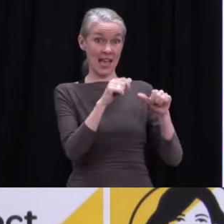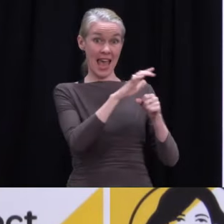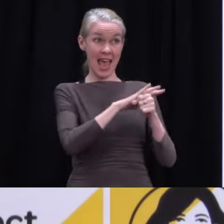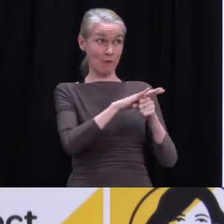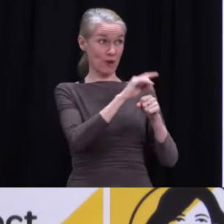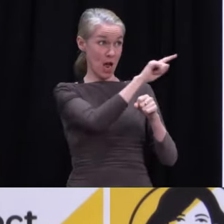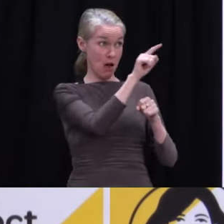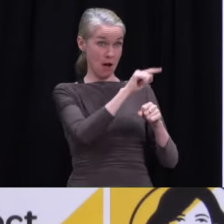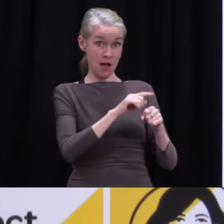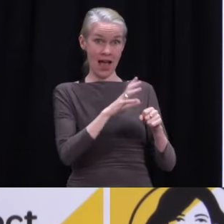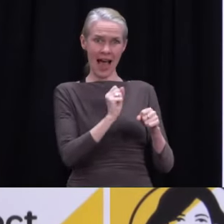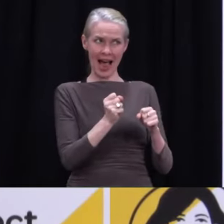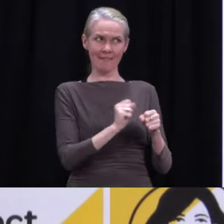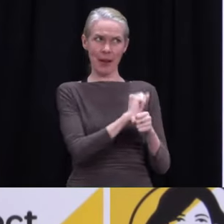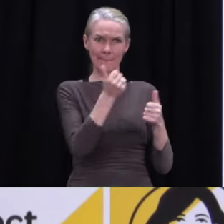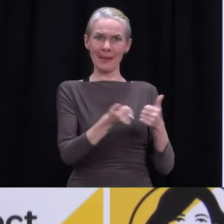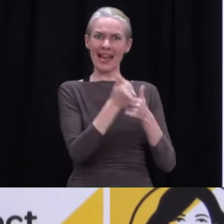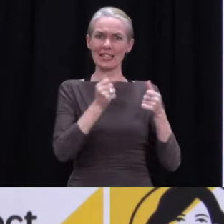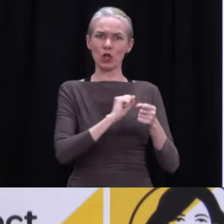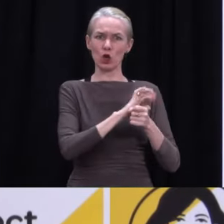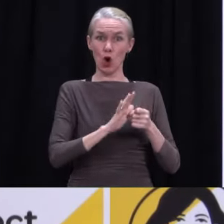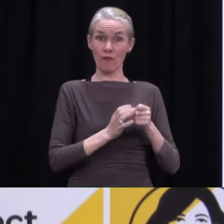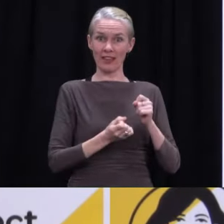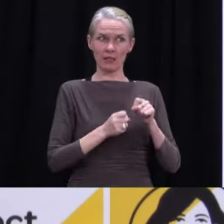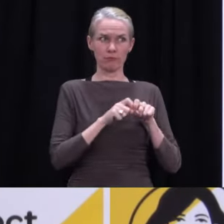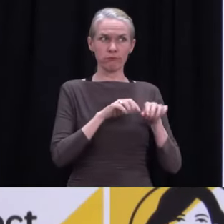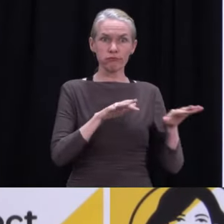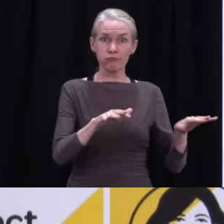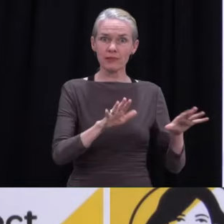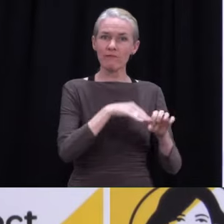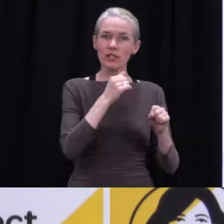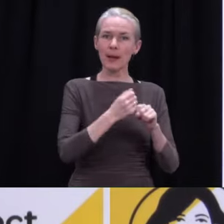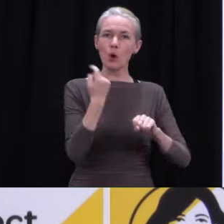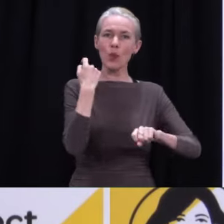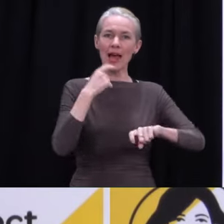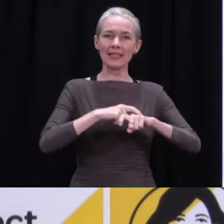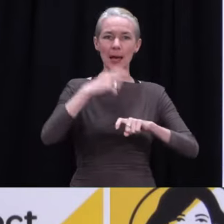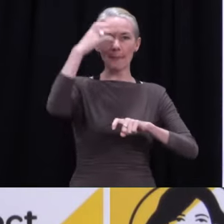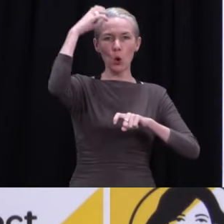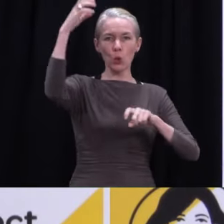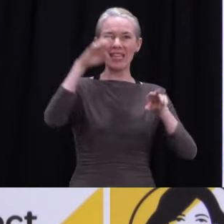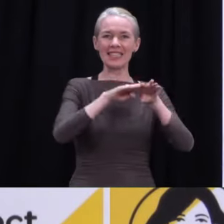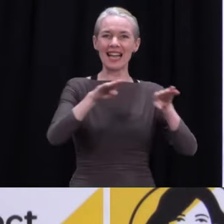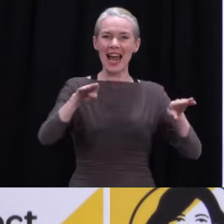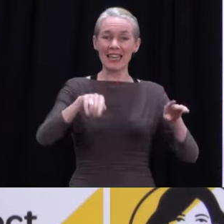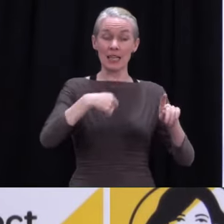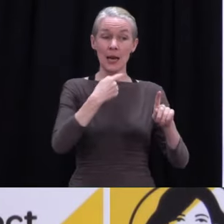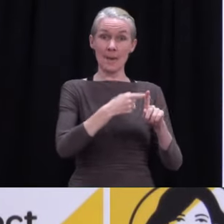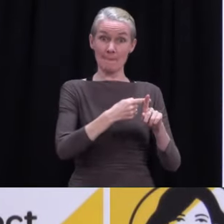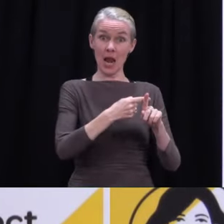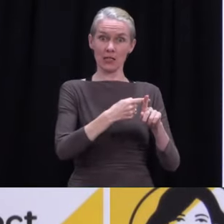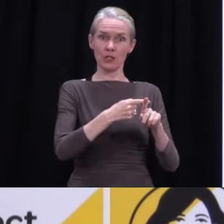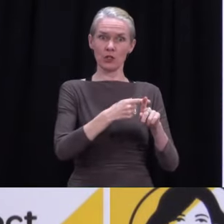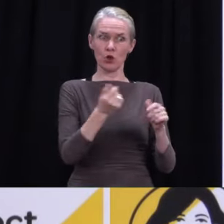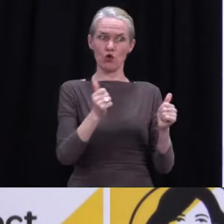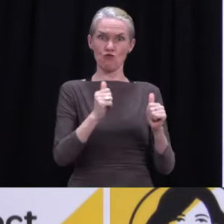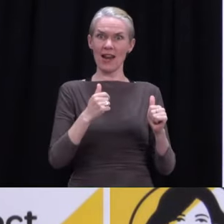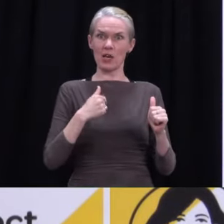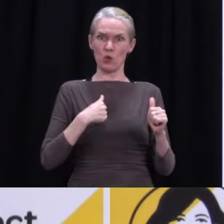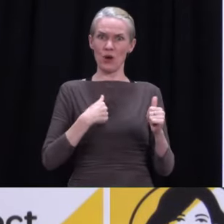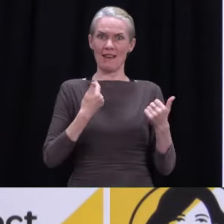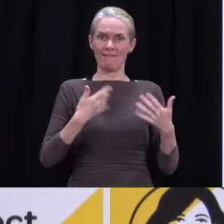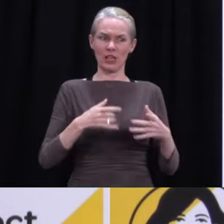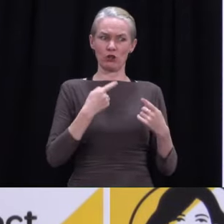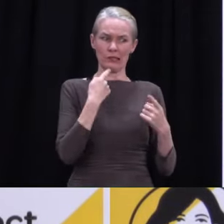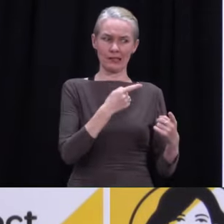Queensland at the time, and we had already deployed it for people travelling from Victoria, if you'll recall. But in the case of New South Wales,